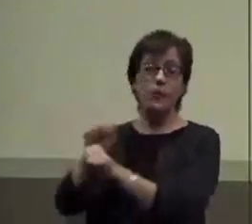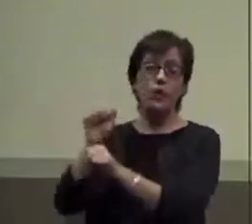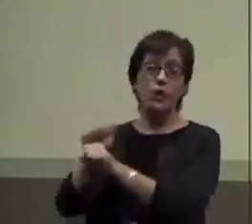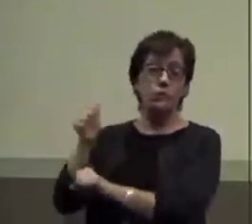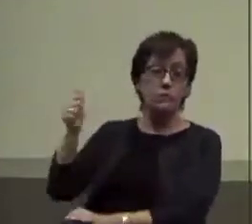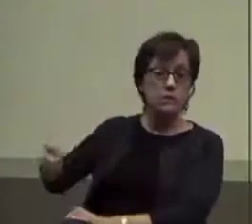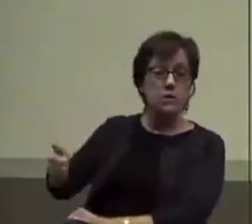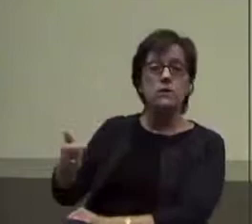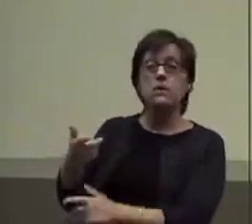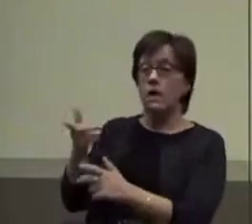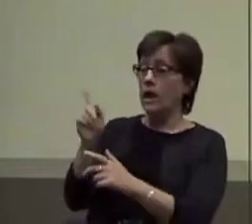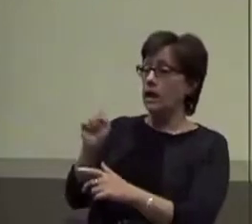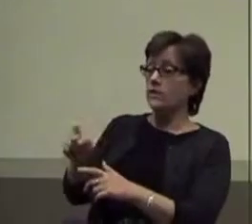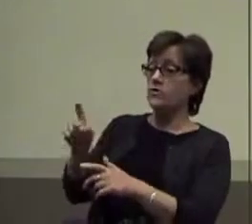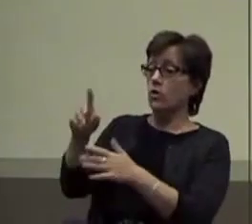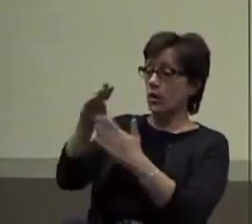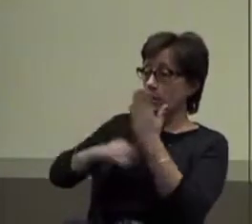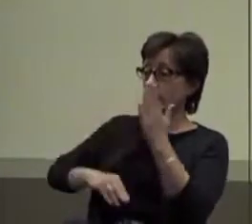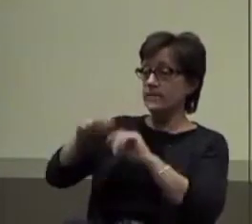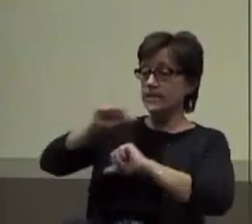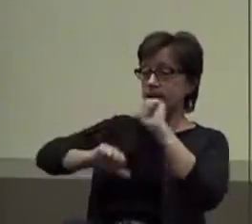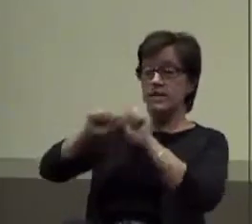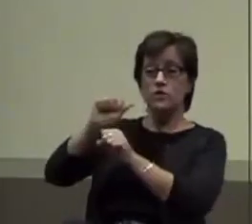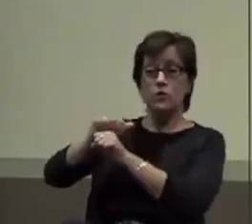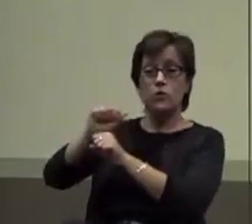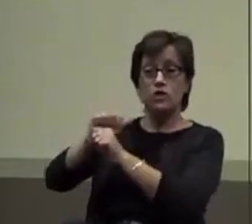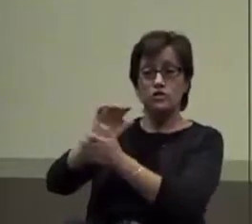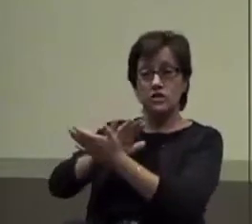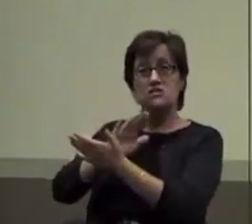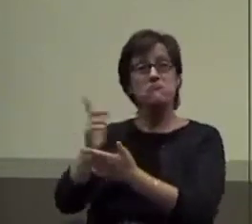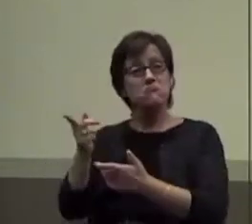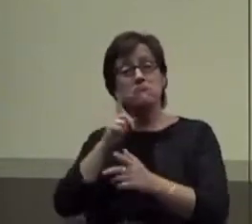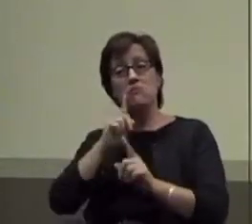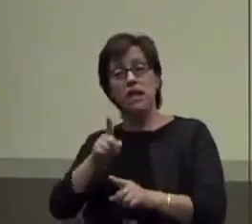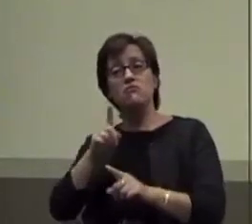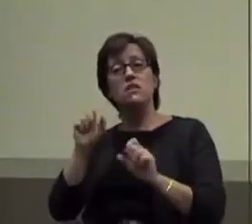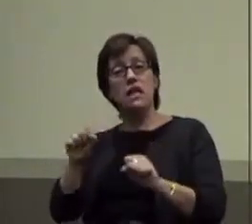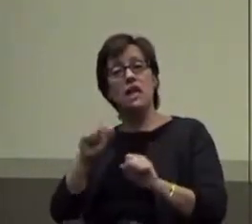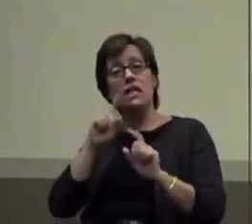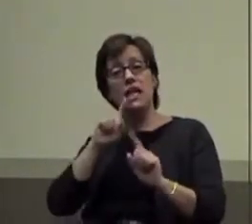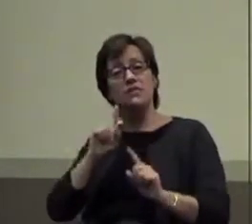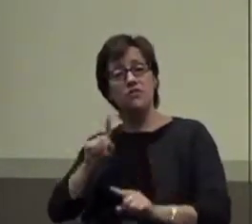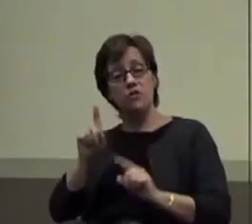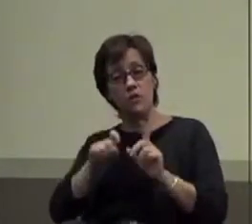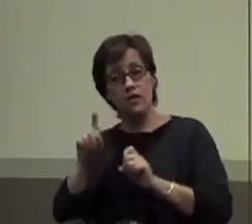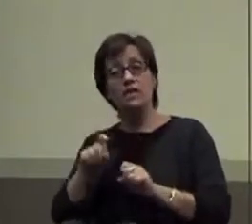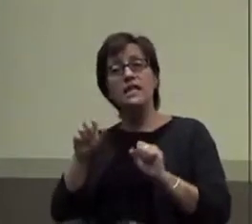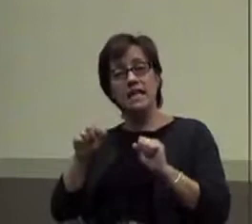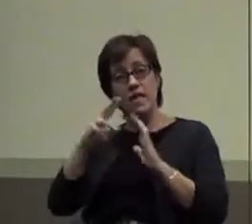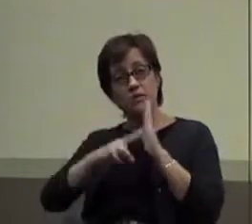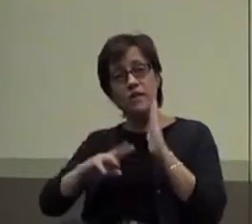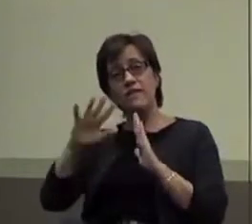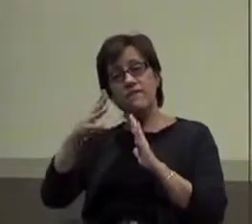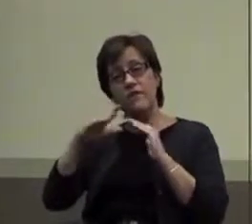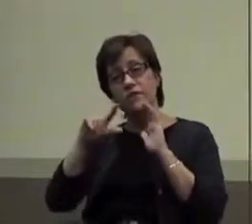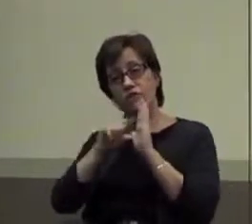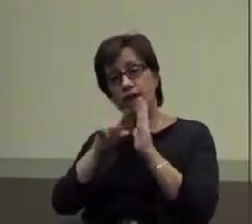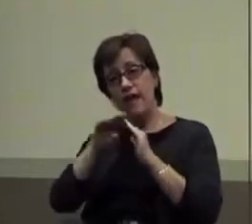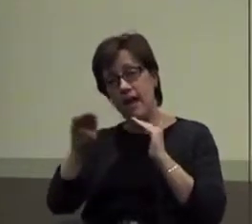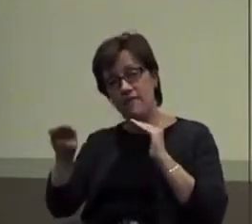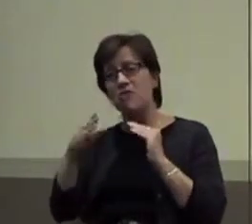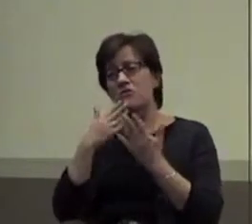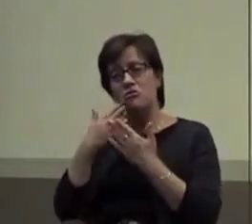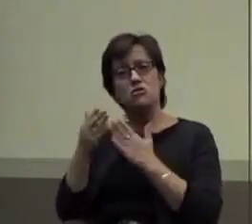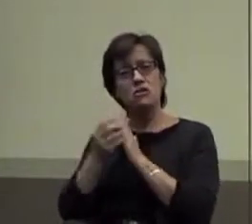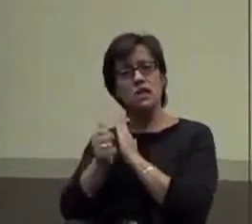worksheet. She can actually accurately answer the questions on the worksheet, and she actually reads at her fifth grade level. She's got some pretty good